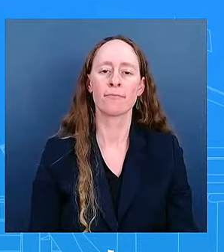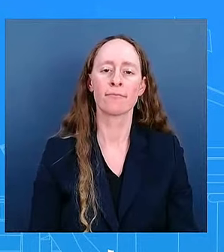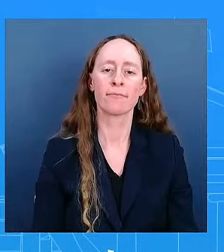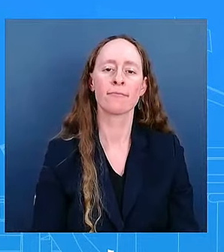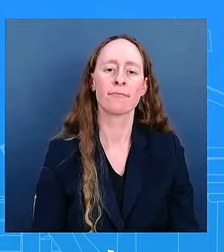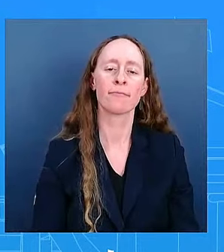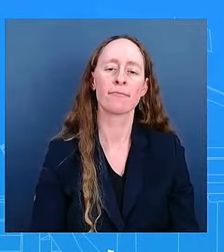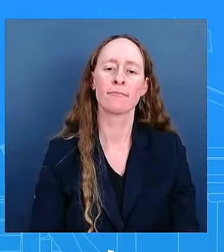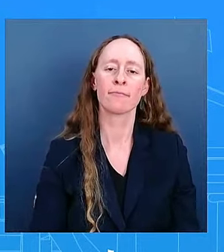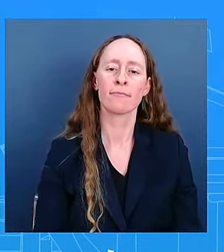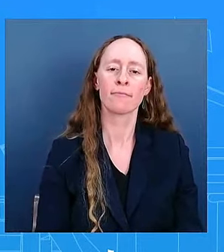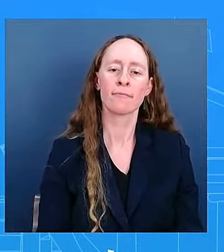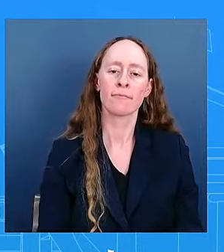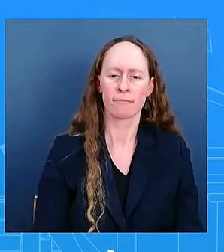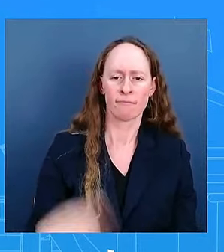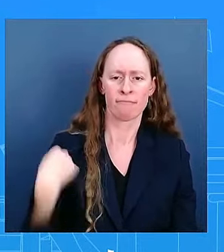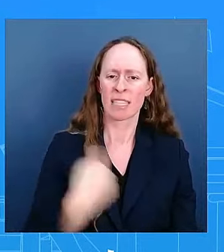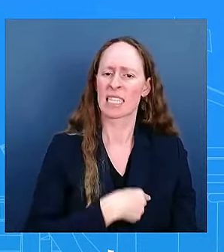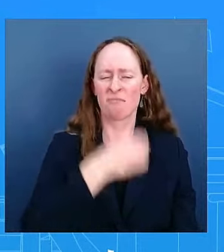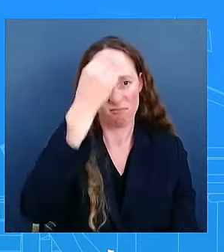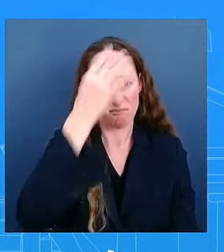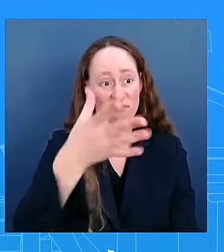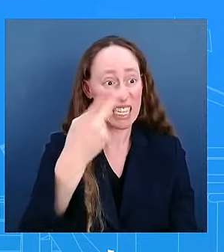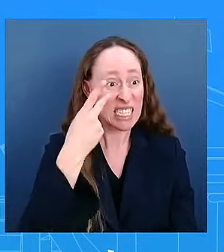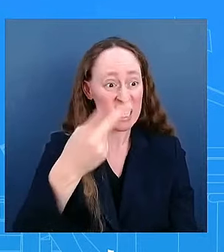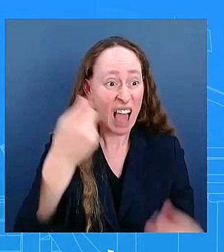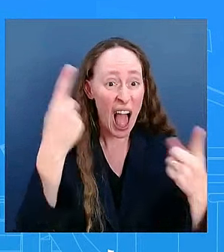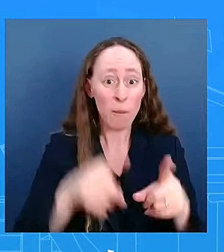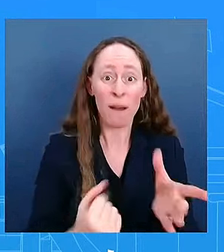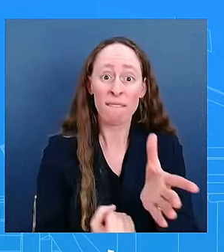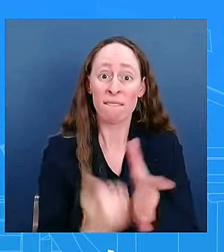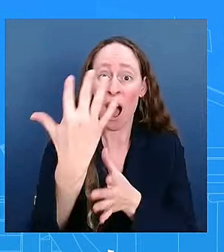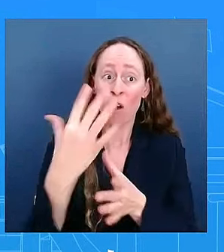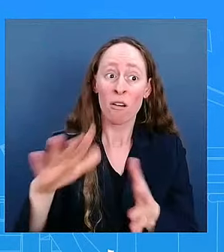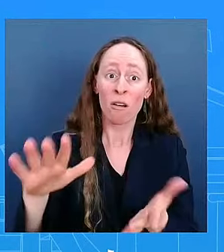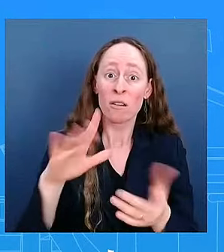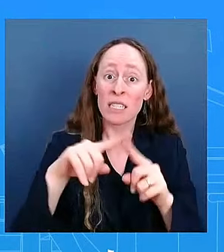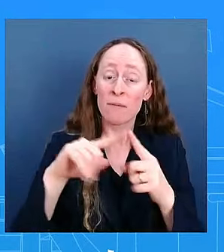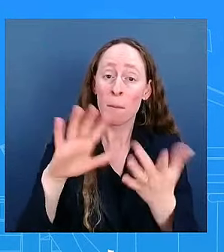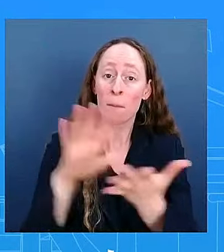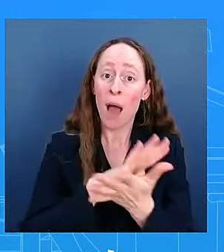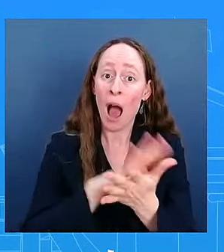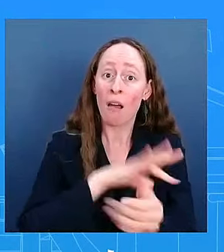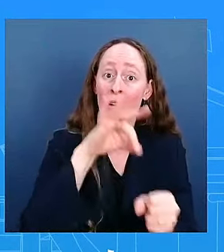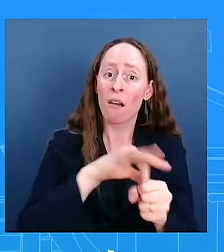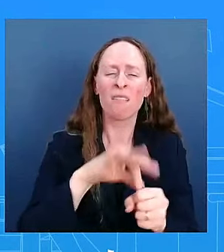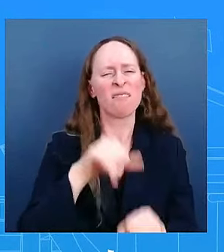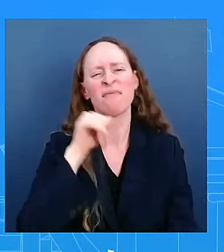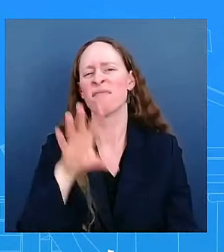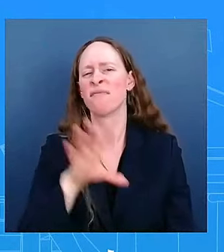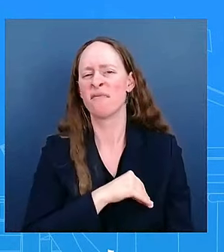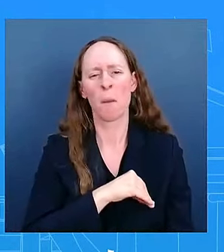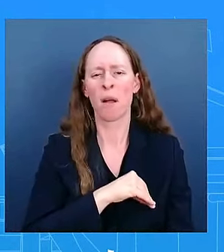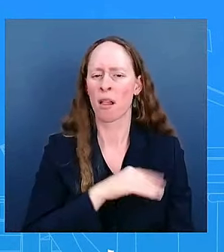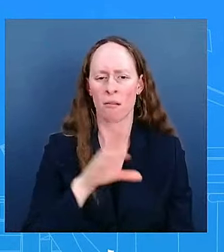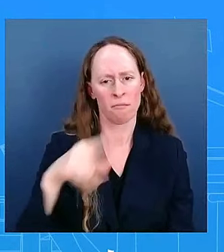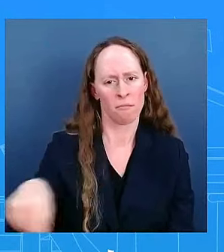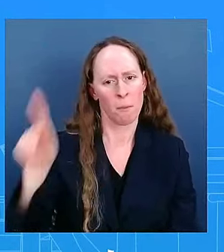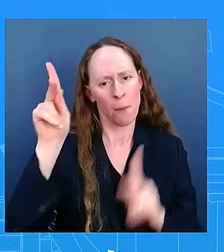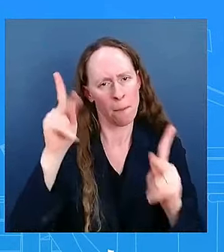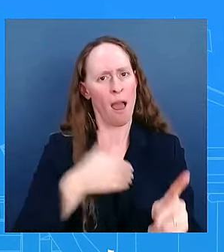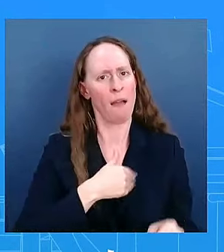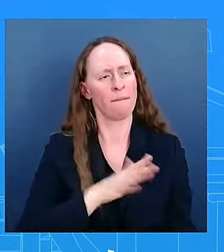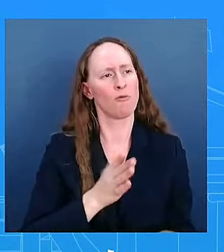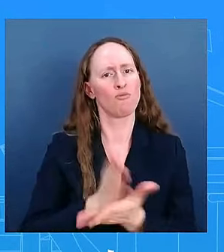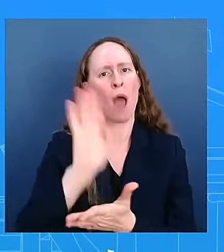Every eligible American has the right to exercise certainly their right to vote and make sure that their voice is